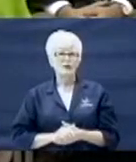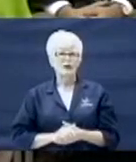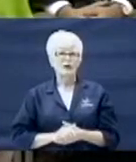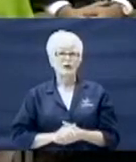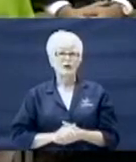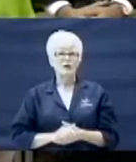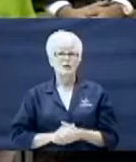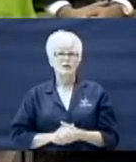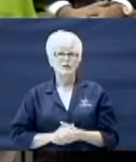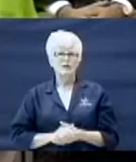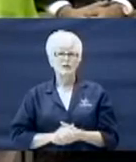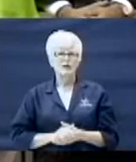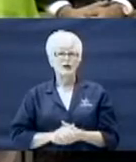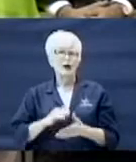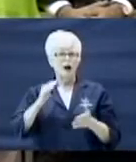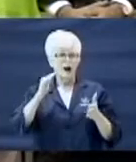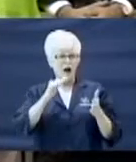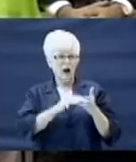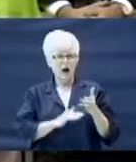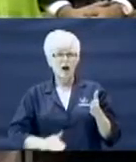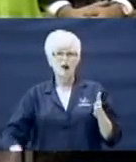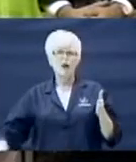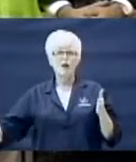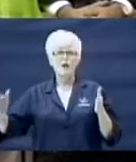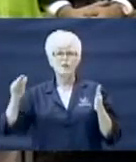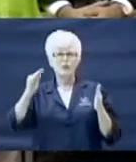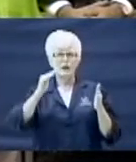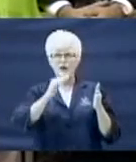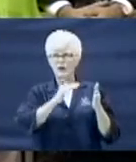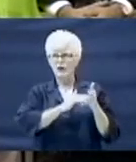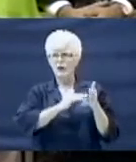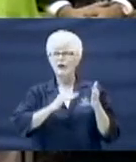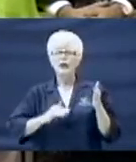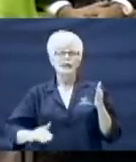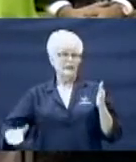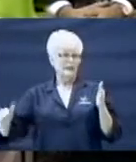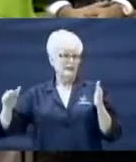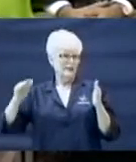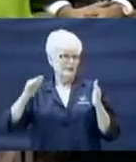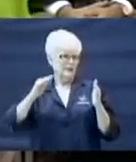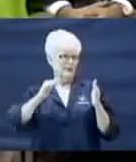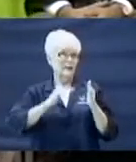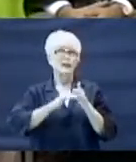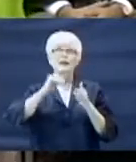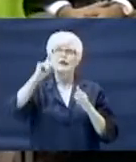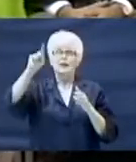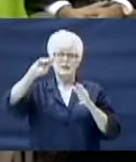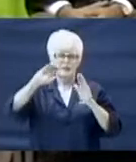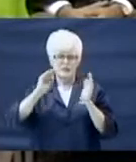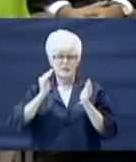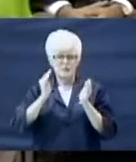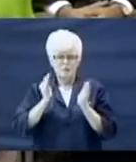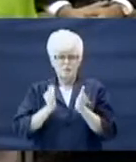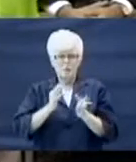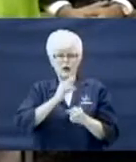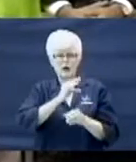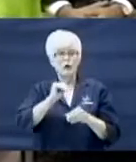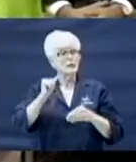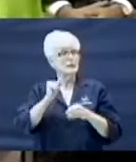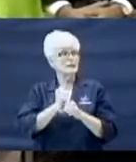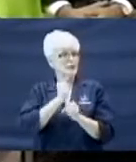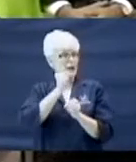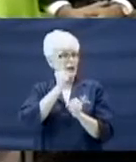Over and over, He molds me and